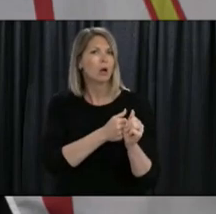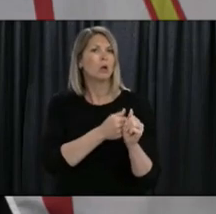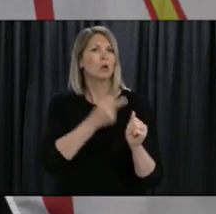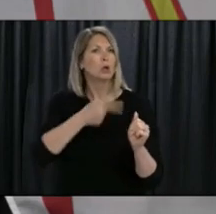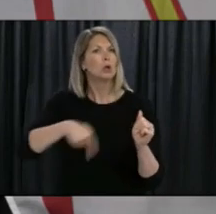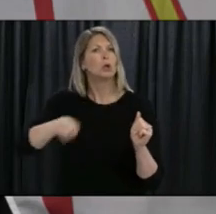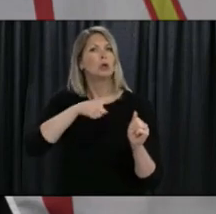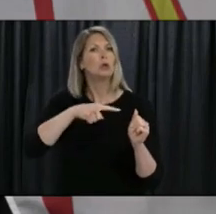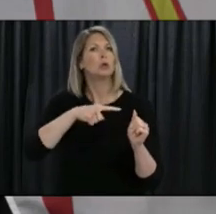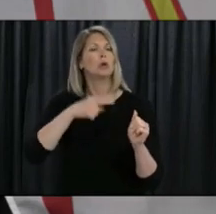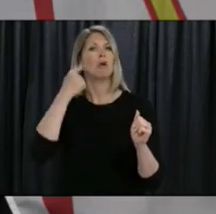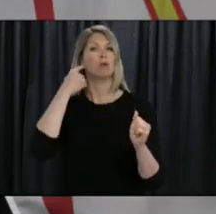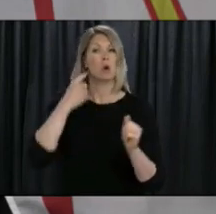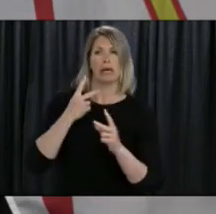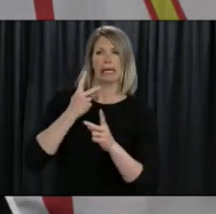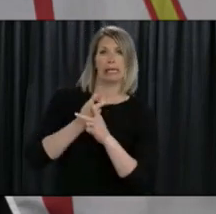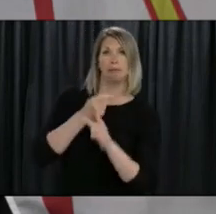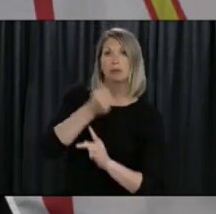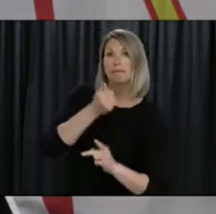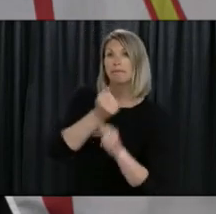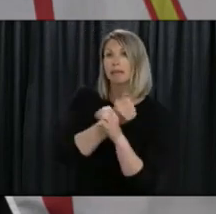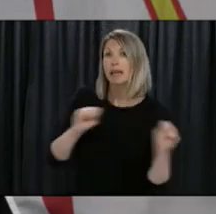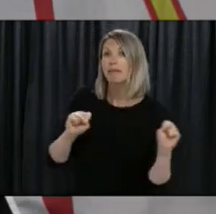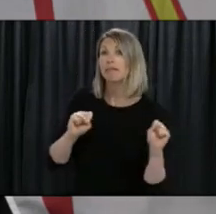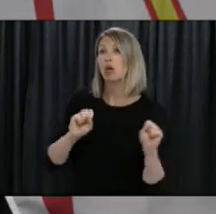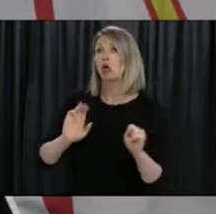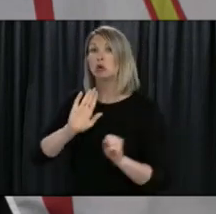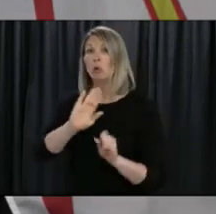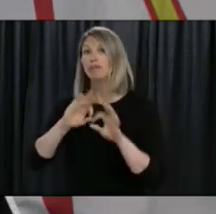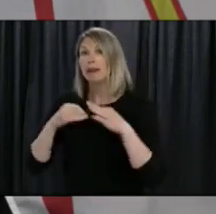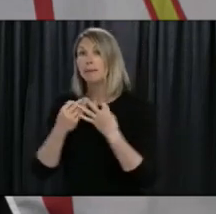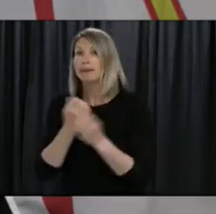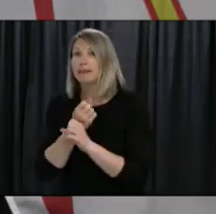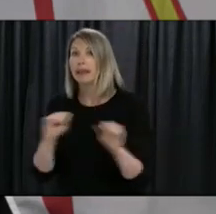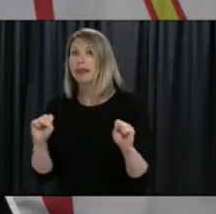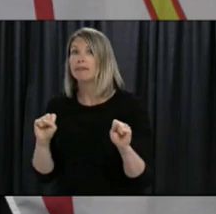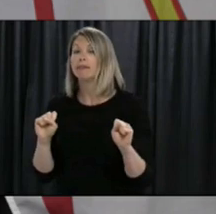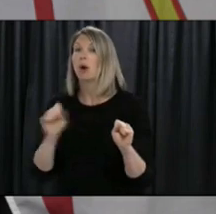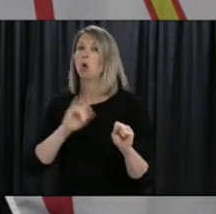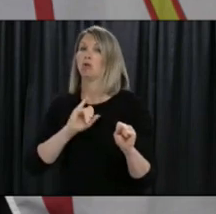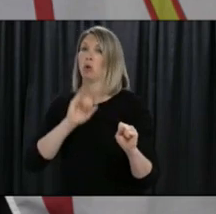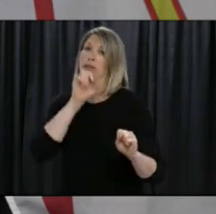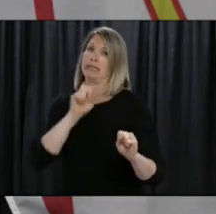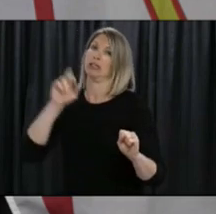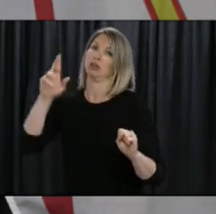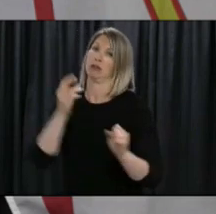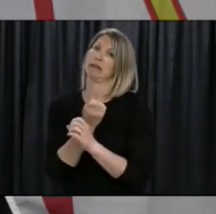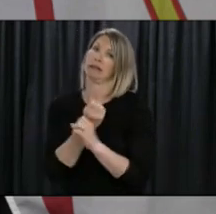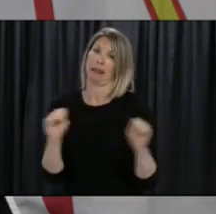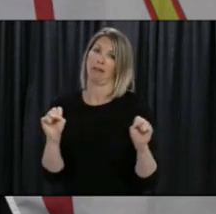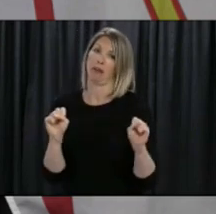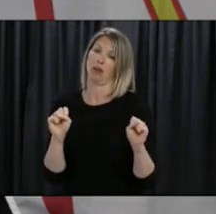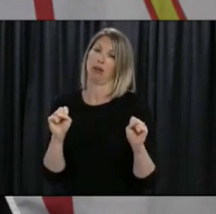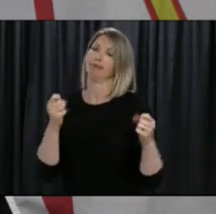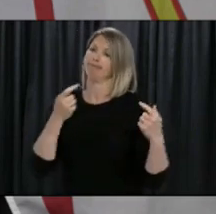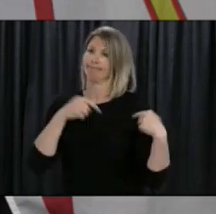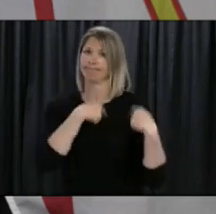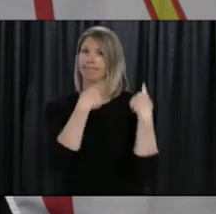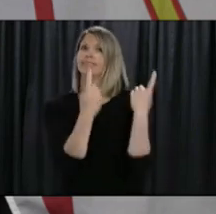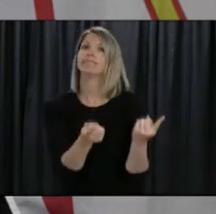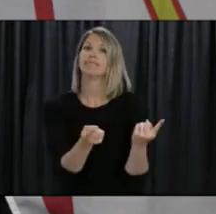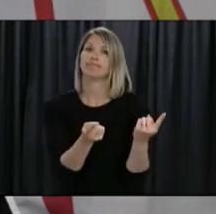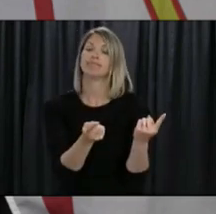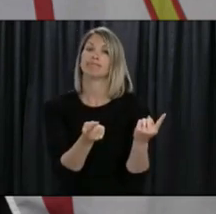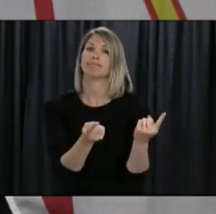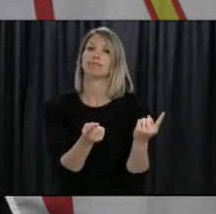loved ones, yourselves, and the most vulnerable members of our society safe during this pandemic. I truly hope you